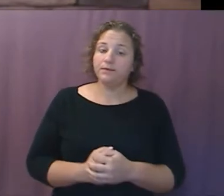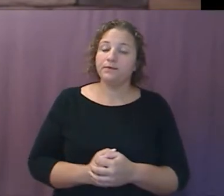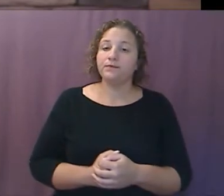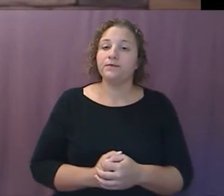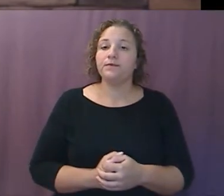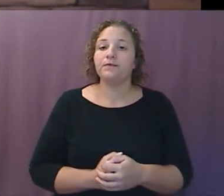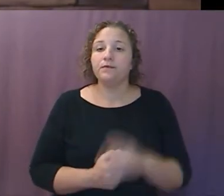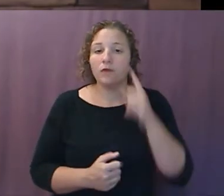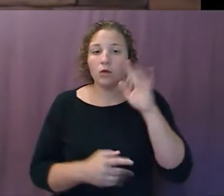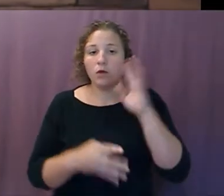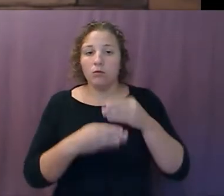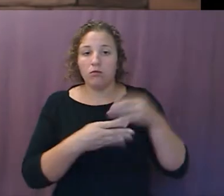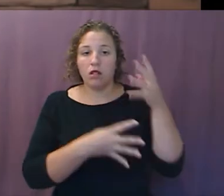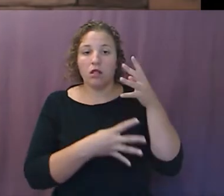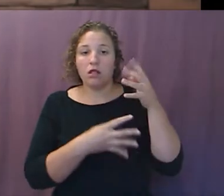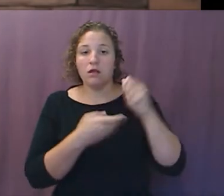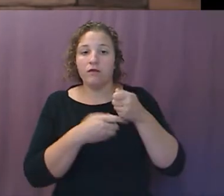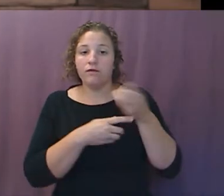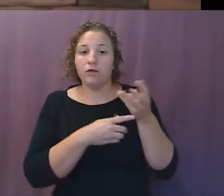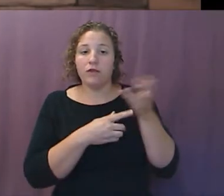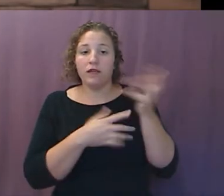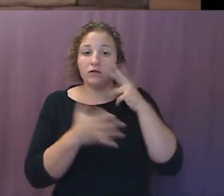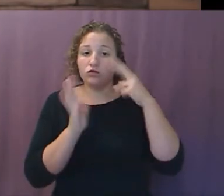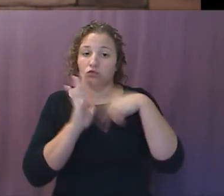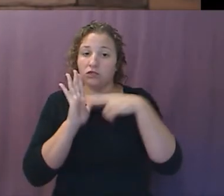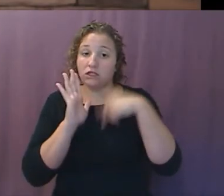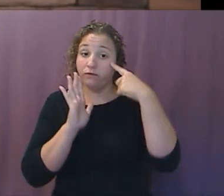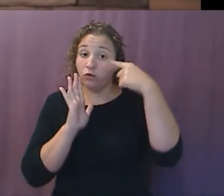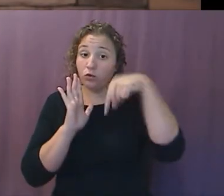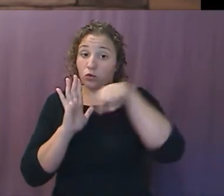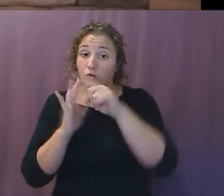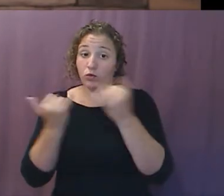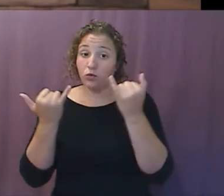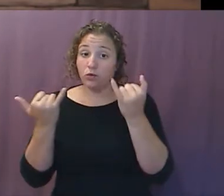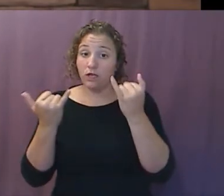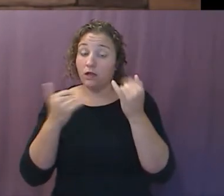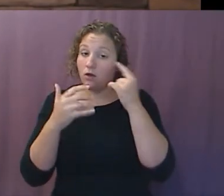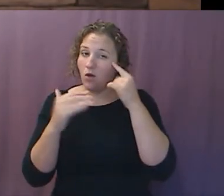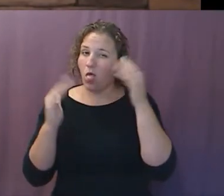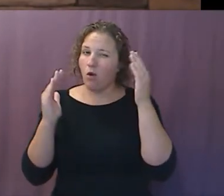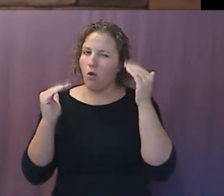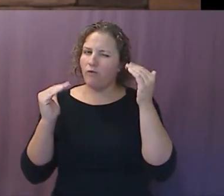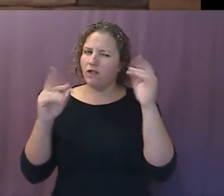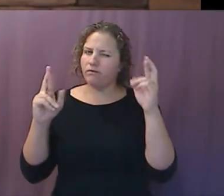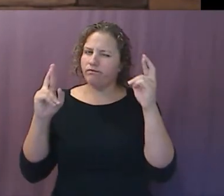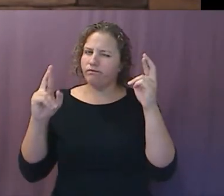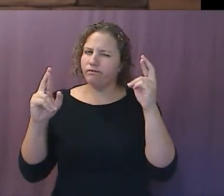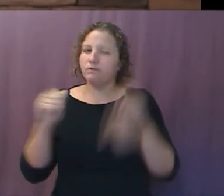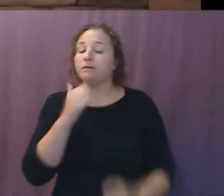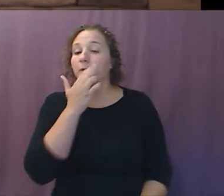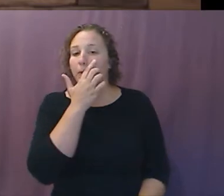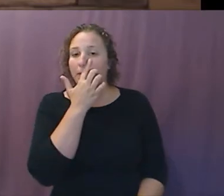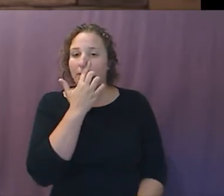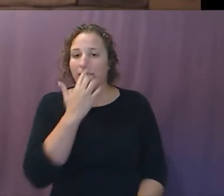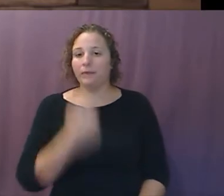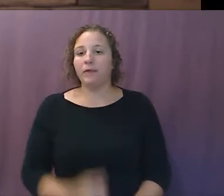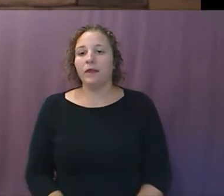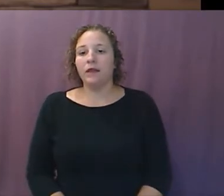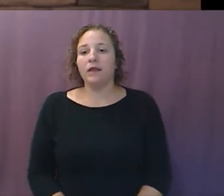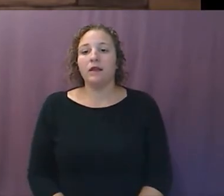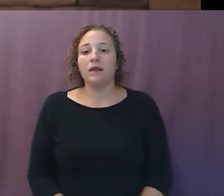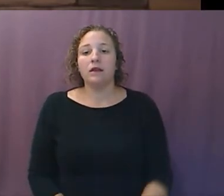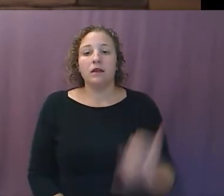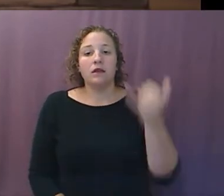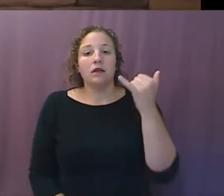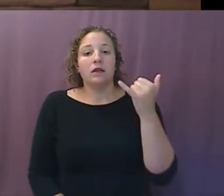Show you a few slides. Got a few things to read to you today. Hopefully. Well, you can't see that black screen. So